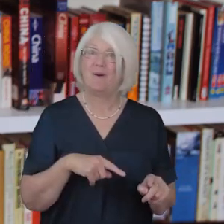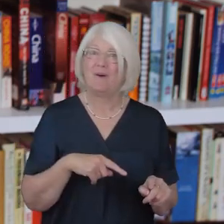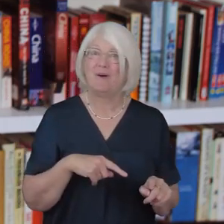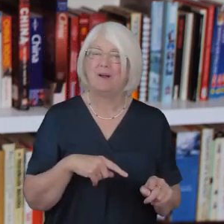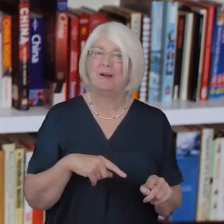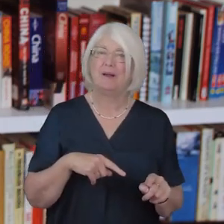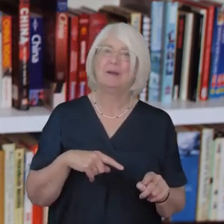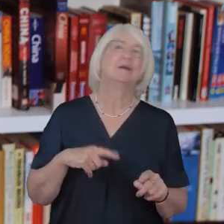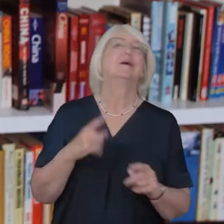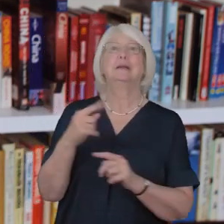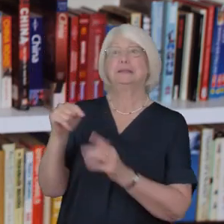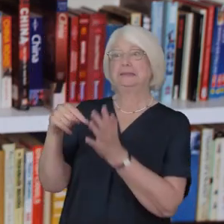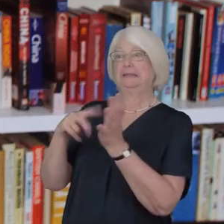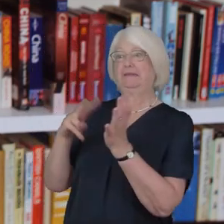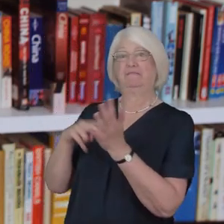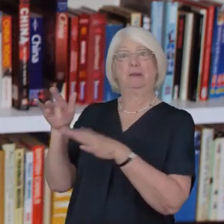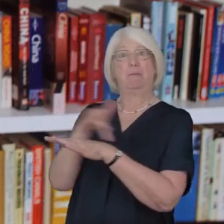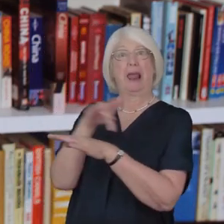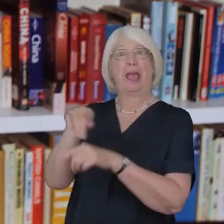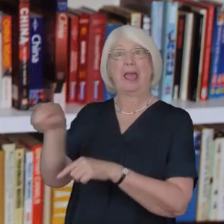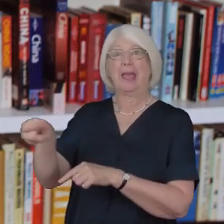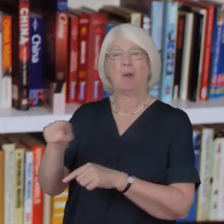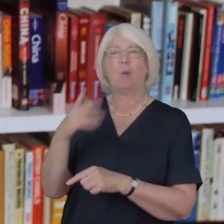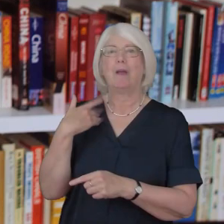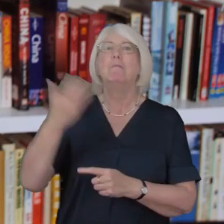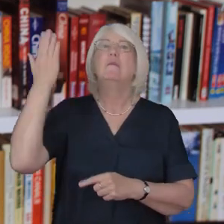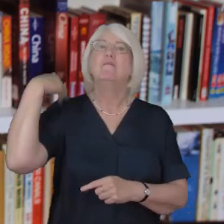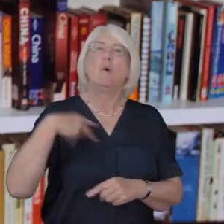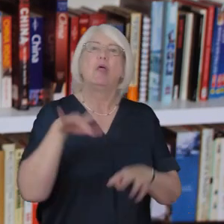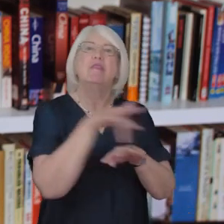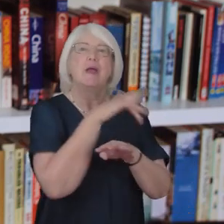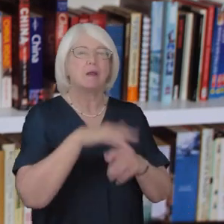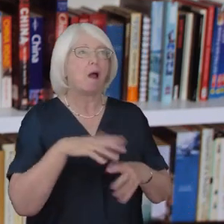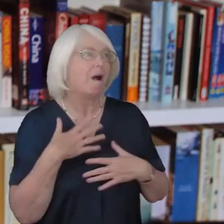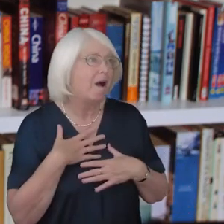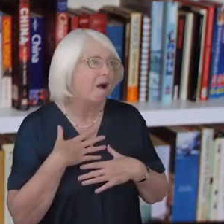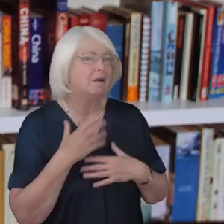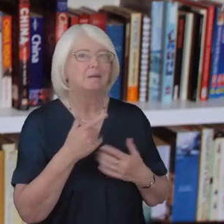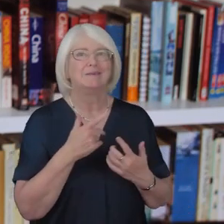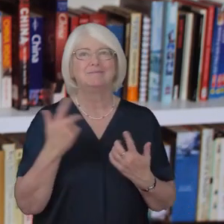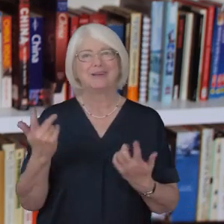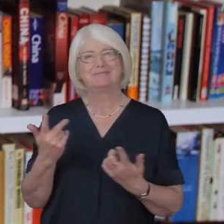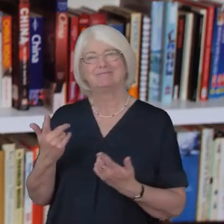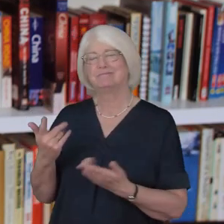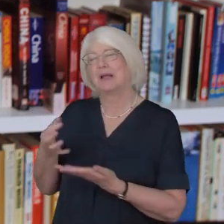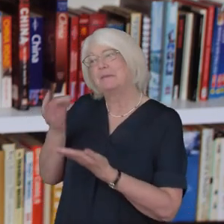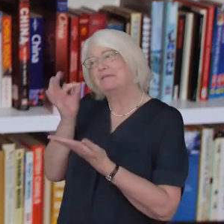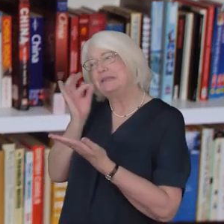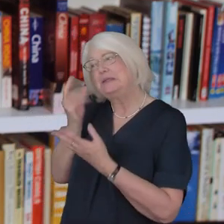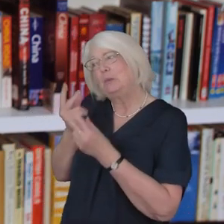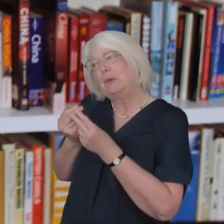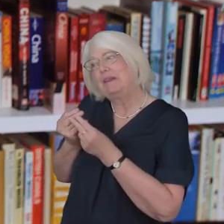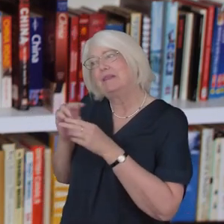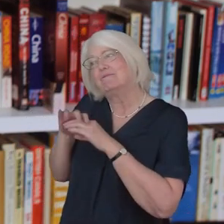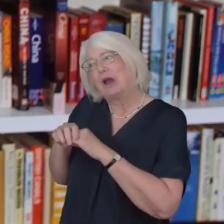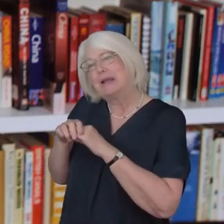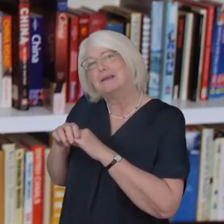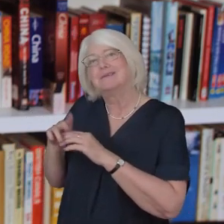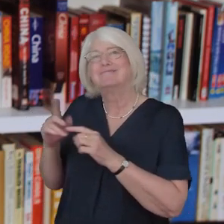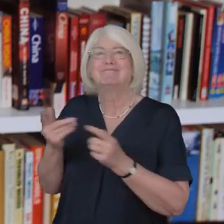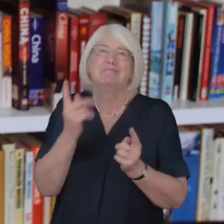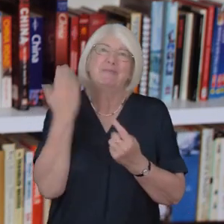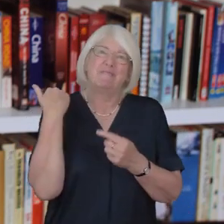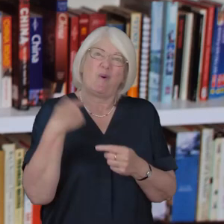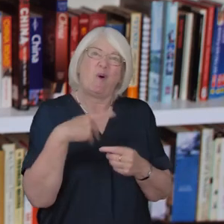on TV when theatre was a joy The cup of tea with a friend Instead of a party My